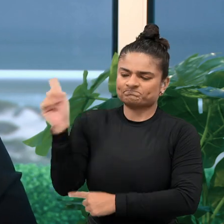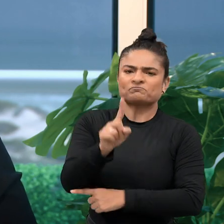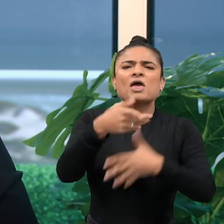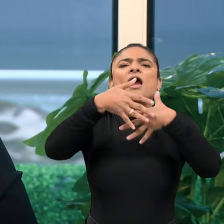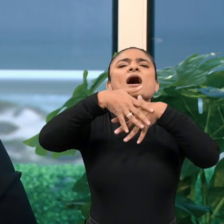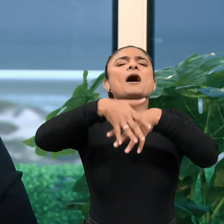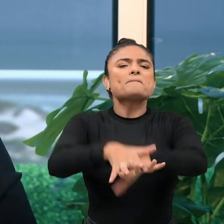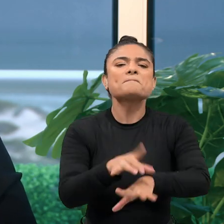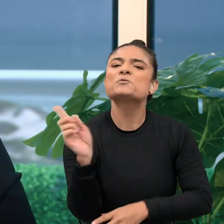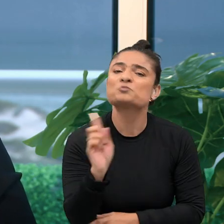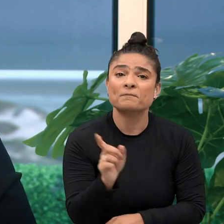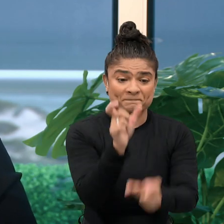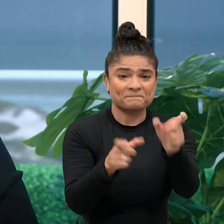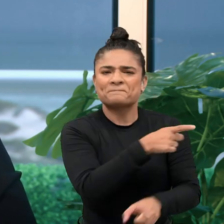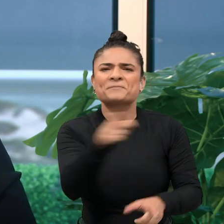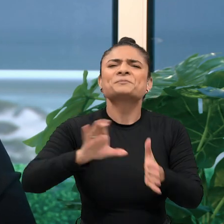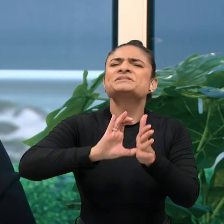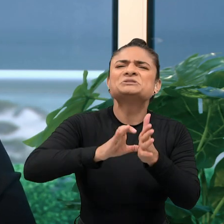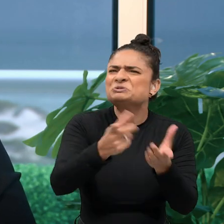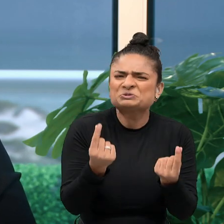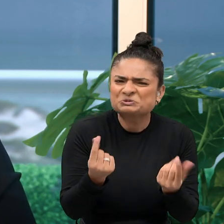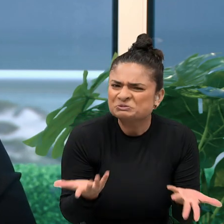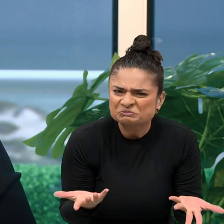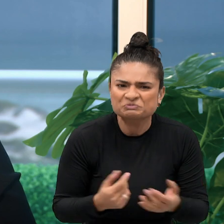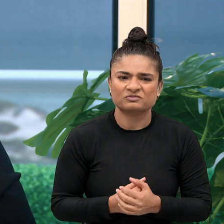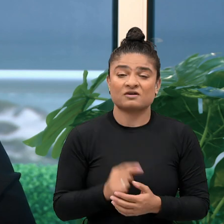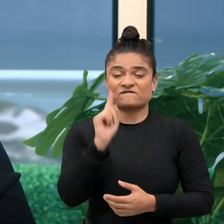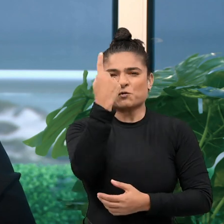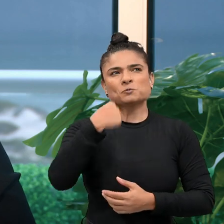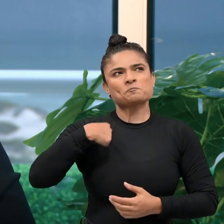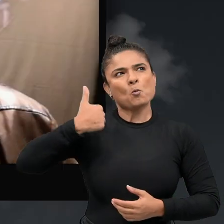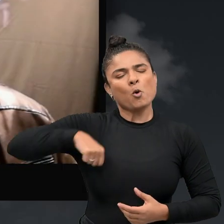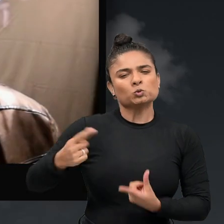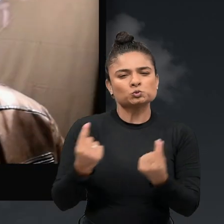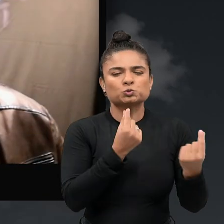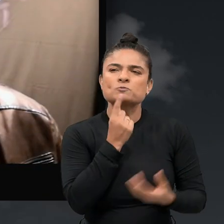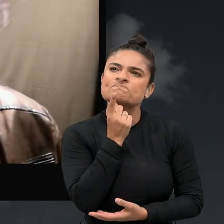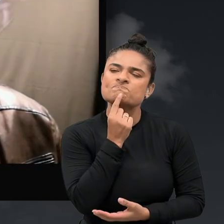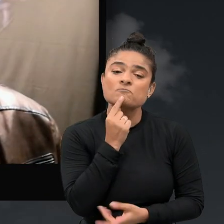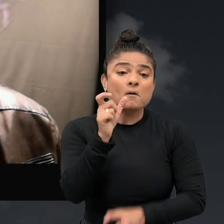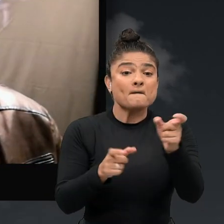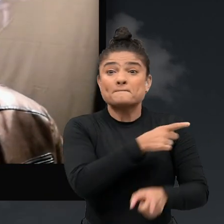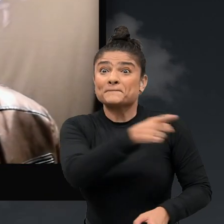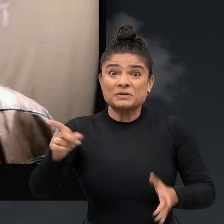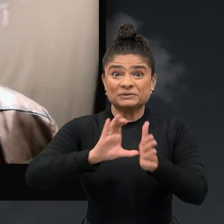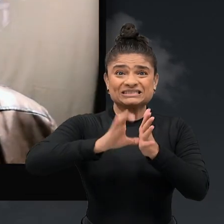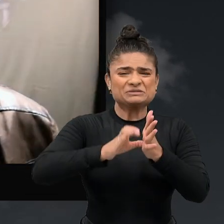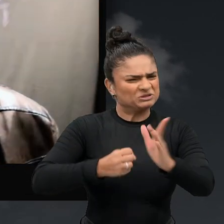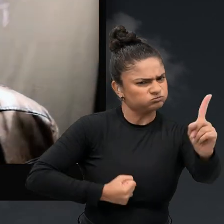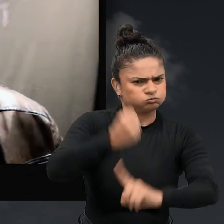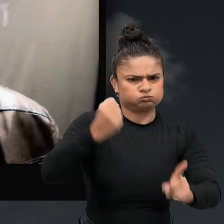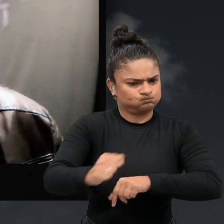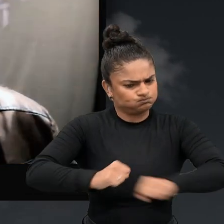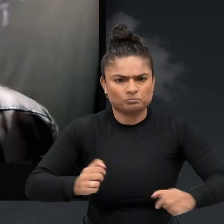be that you would implement for persons with disabilities? The first thing that I would have to do is activate the disability